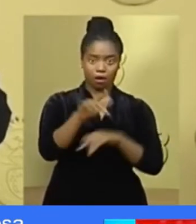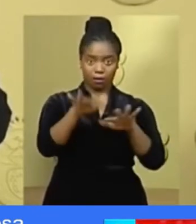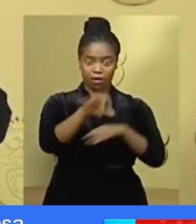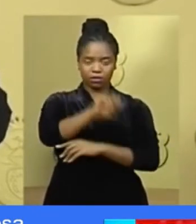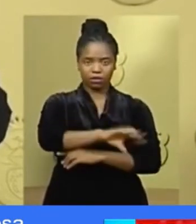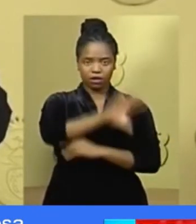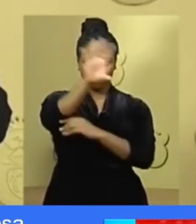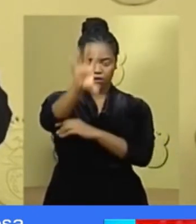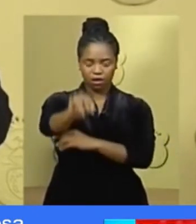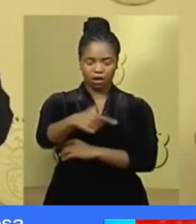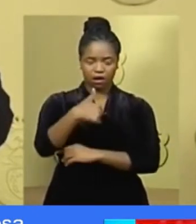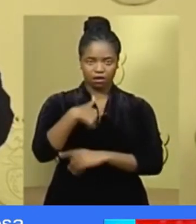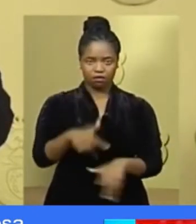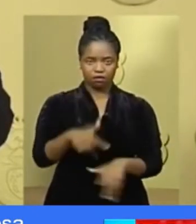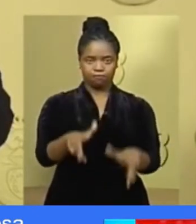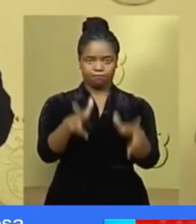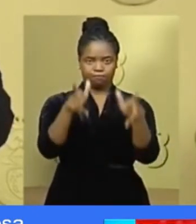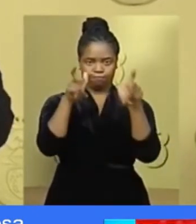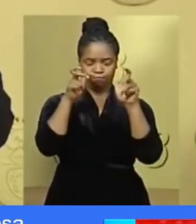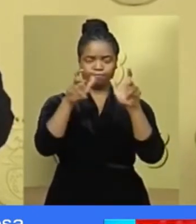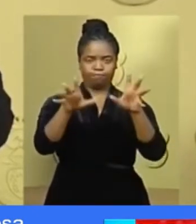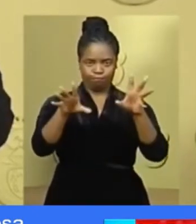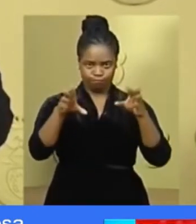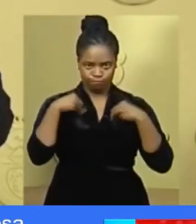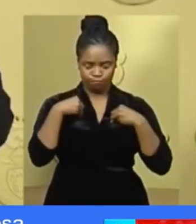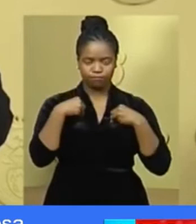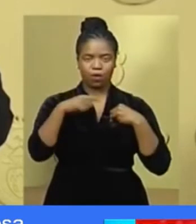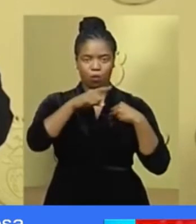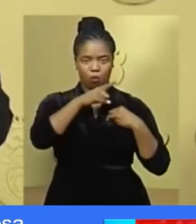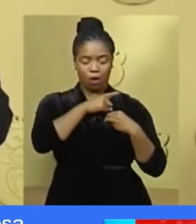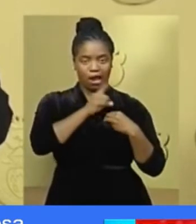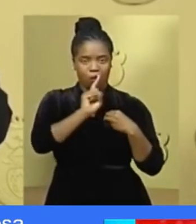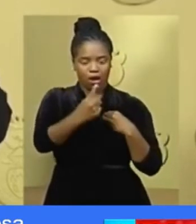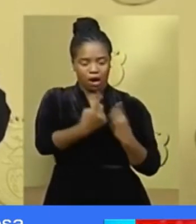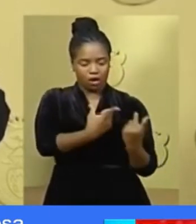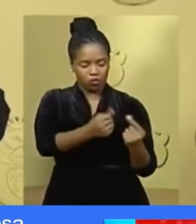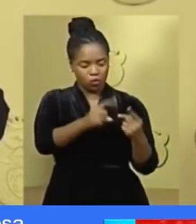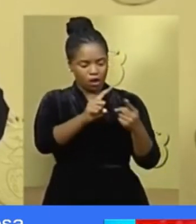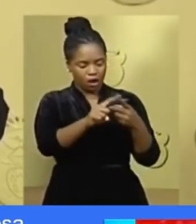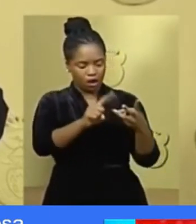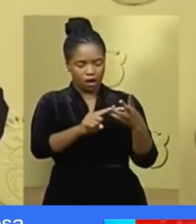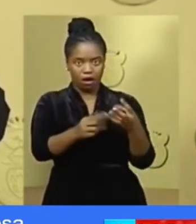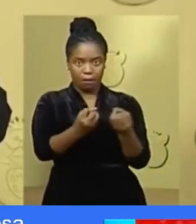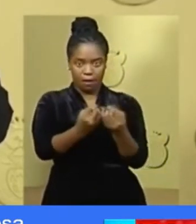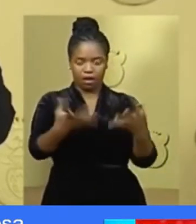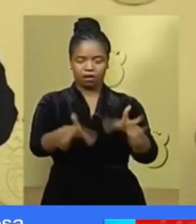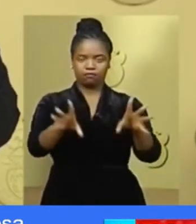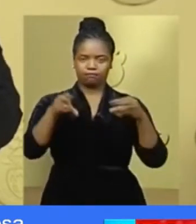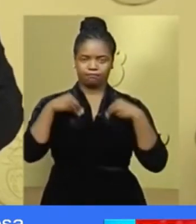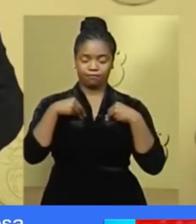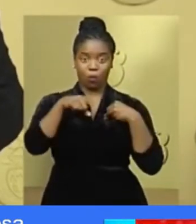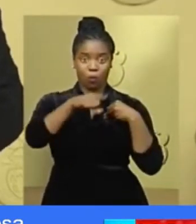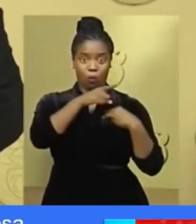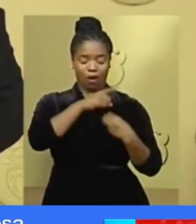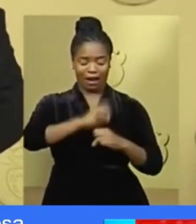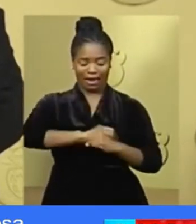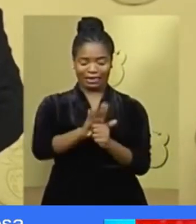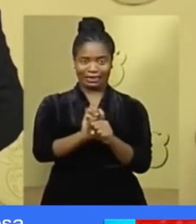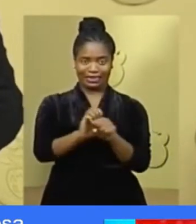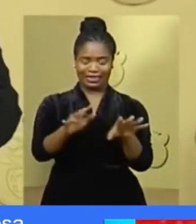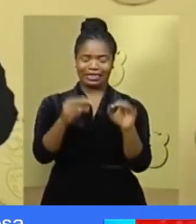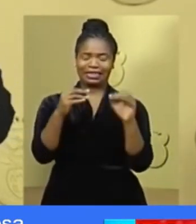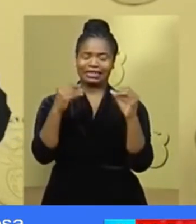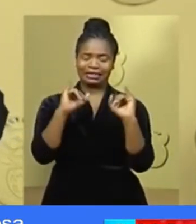society has come forward to confront this national challenge. Many have had to make